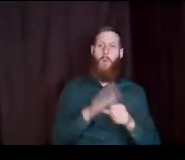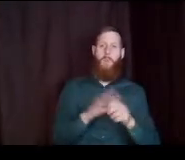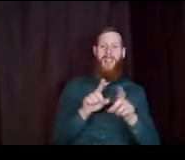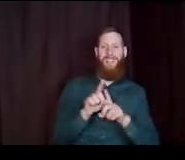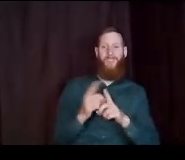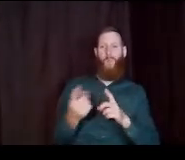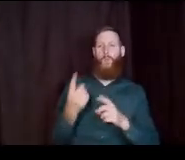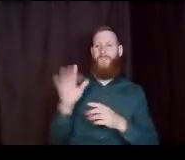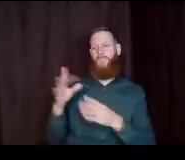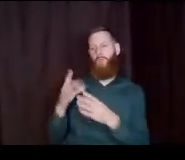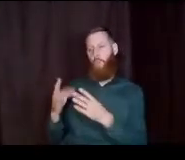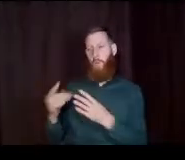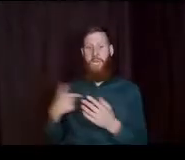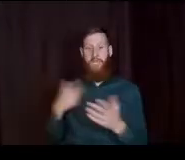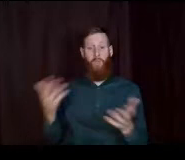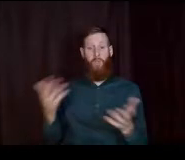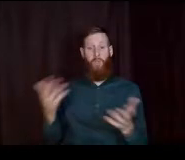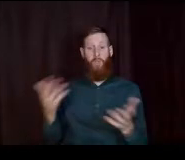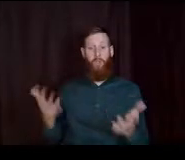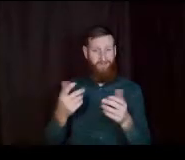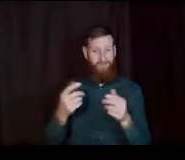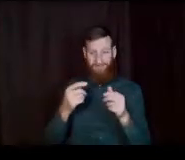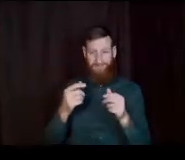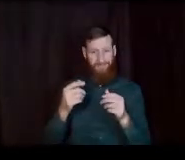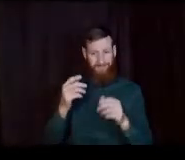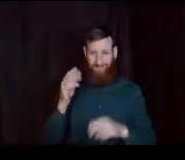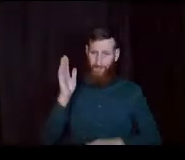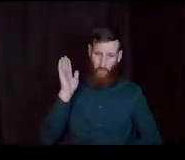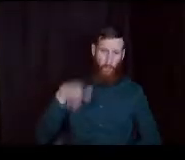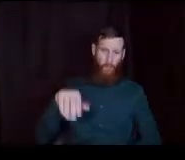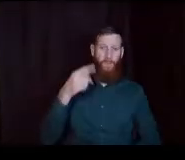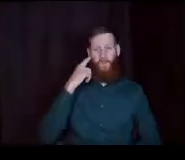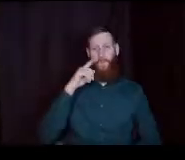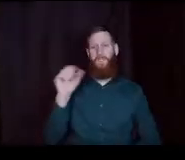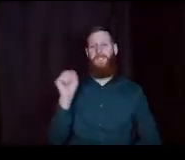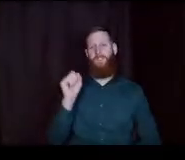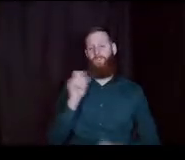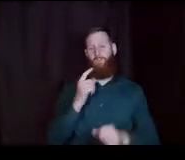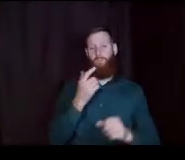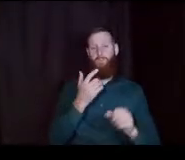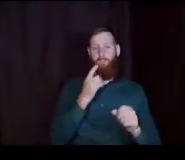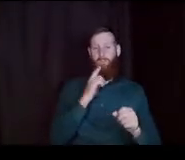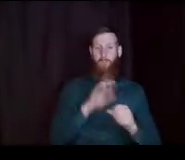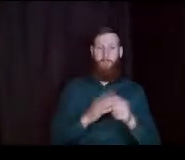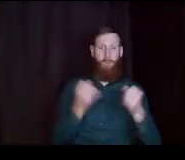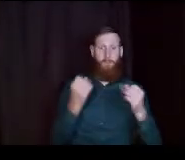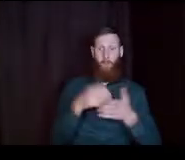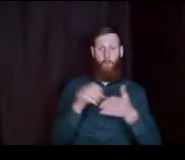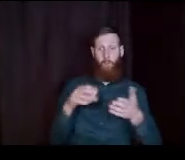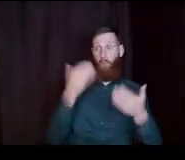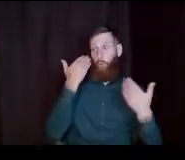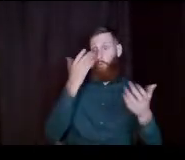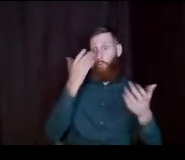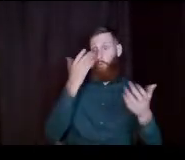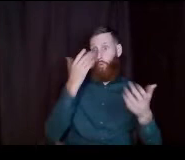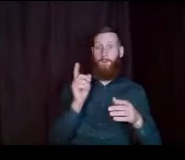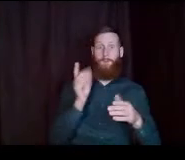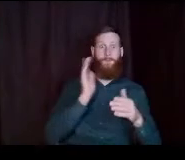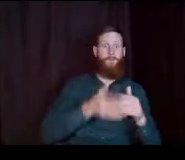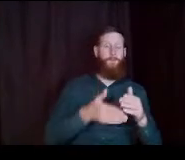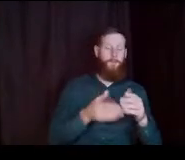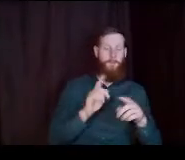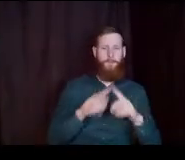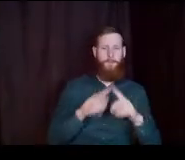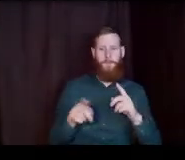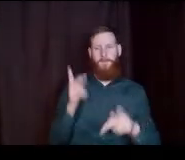encourage students to just go for. that Seattle promise. because I know right now students. don't know where they're going to land. and so as long as they're keeping up. with those